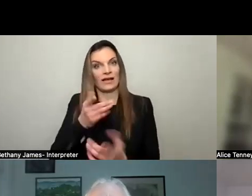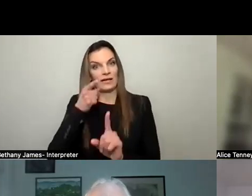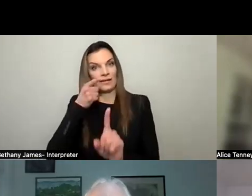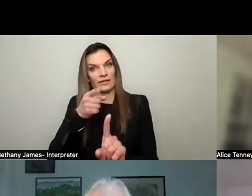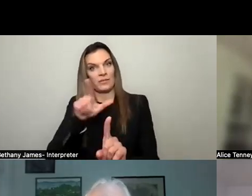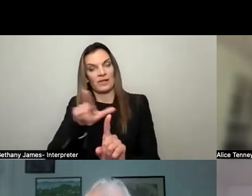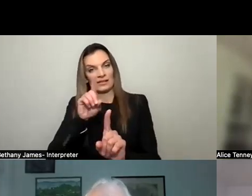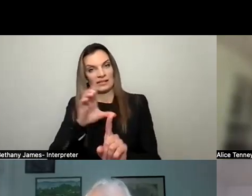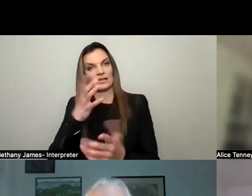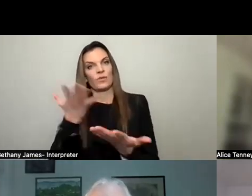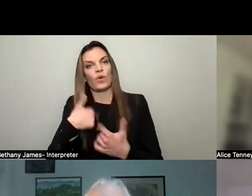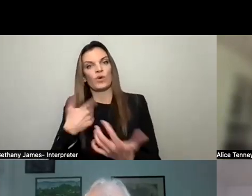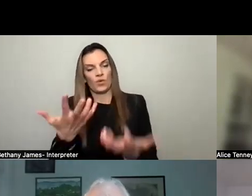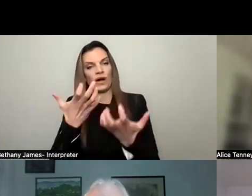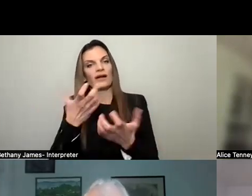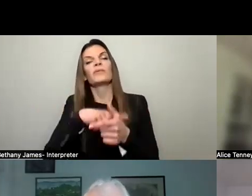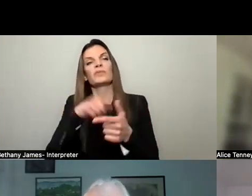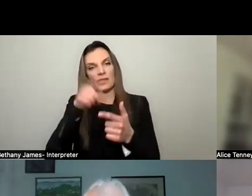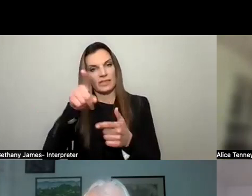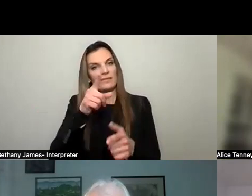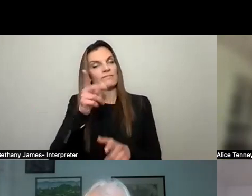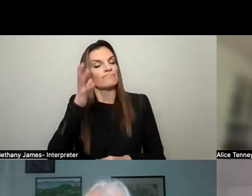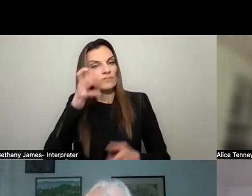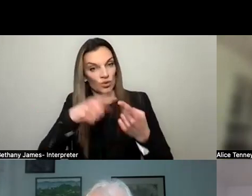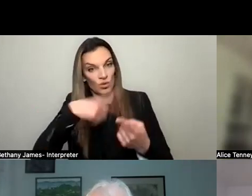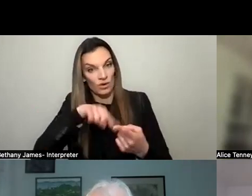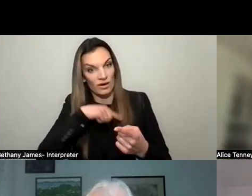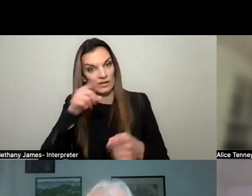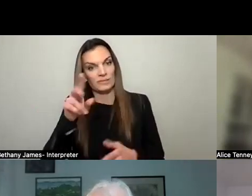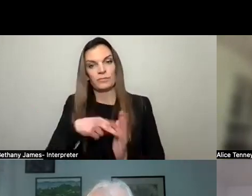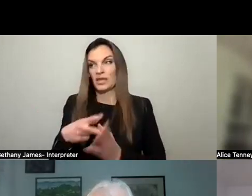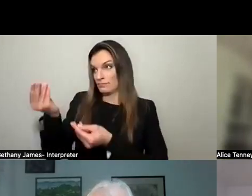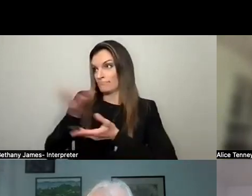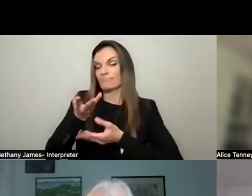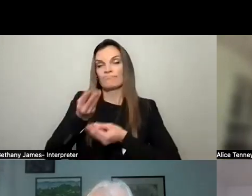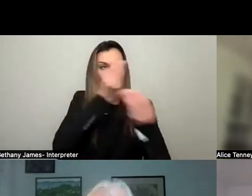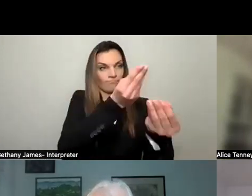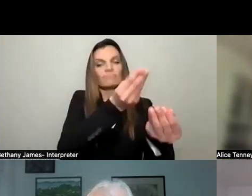we want to build and then they implement for us. Thank you very much.